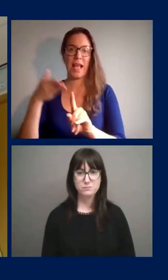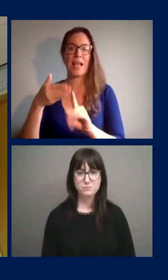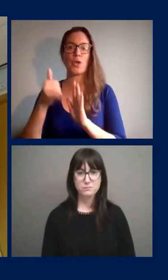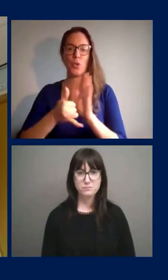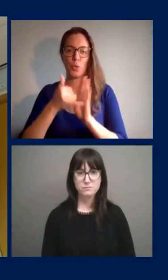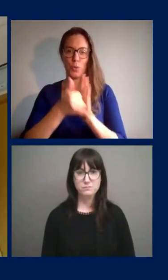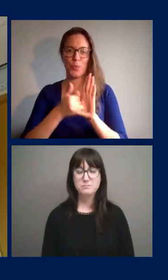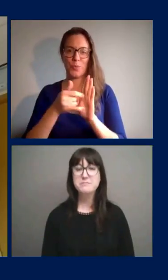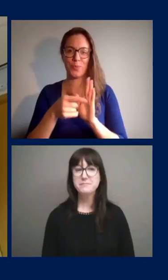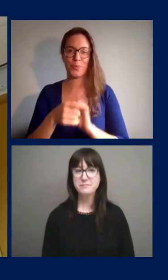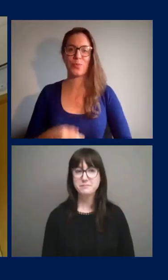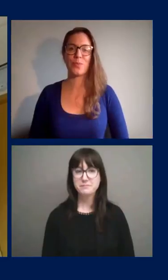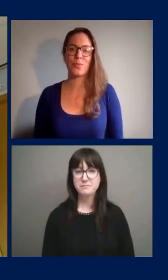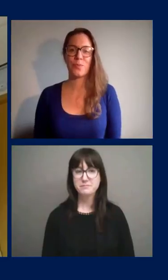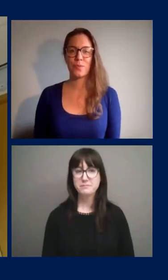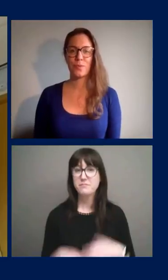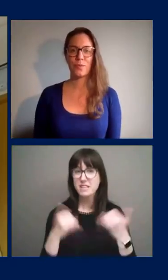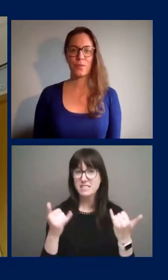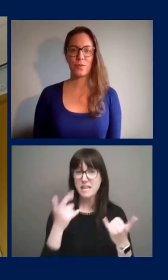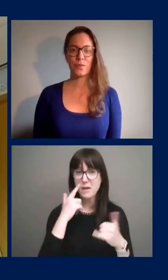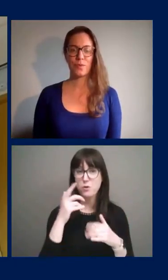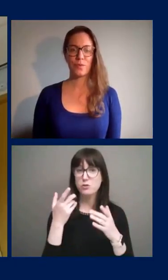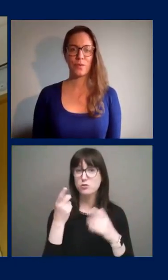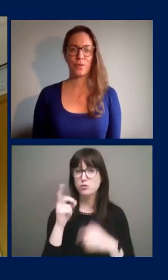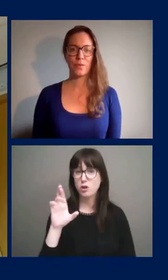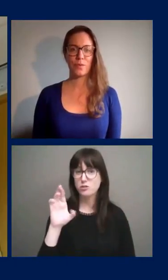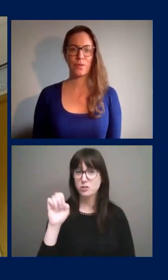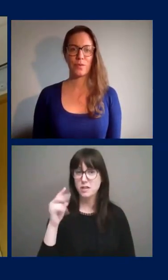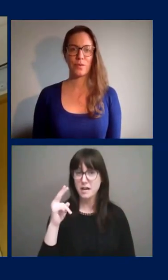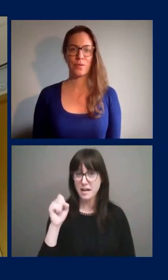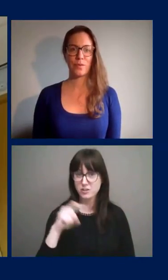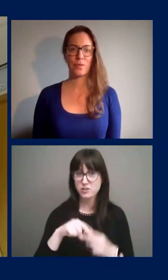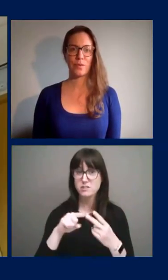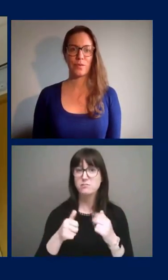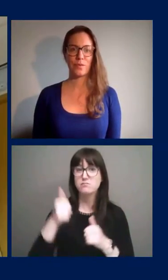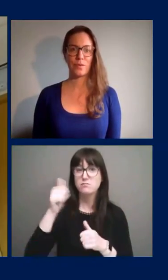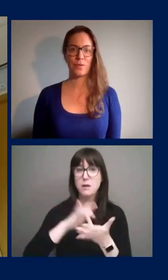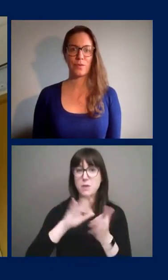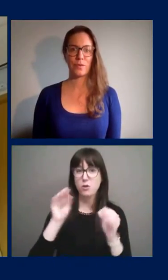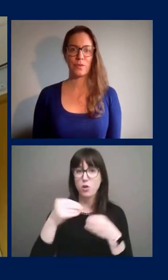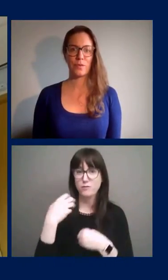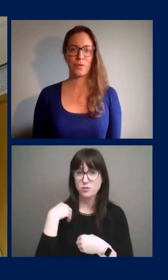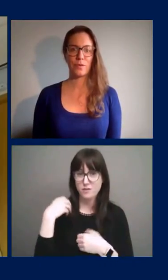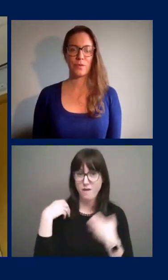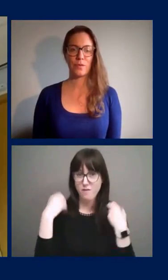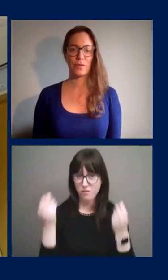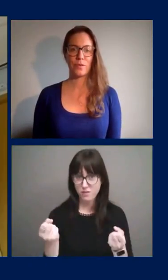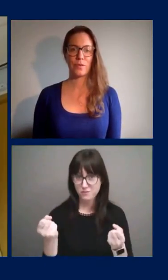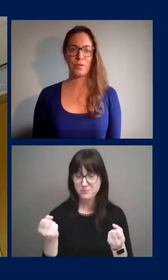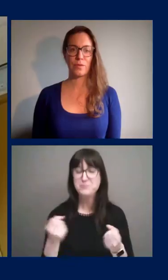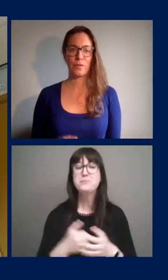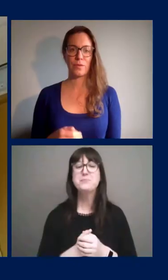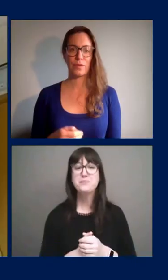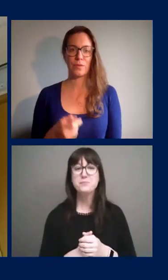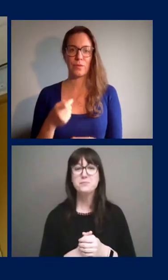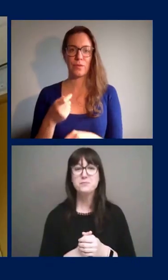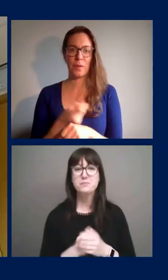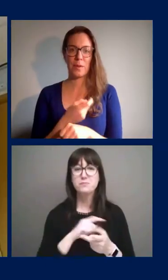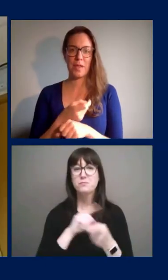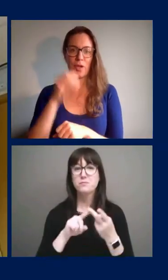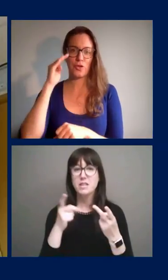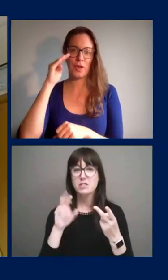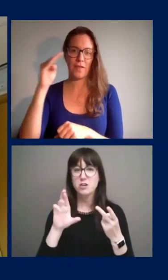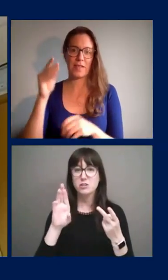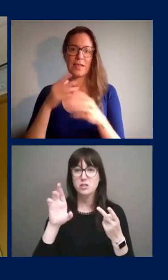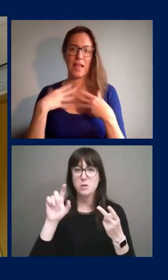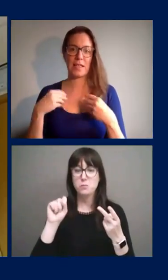Today we'll be hearing remarks from Dr. Vera Etches, Chief Medical Officer of Health, Medicine Chef en Santé Publique, and Dr. Molochny,